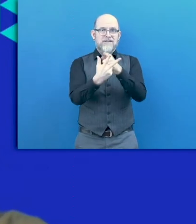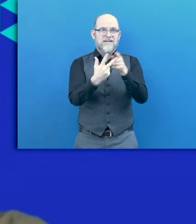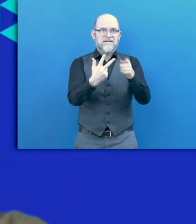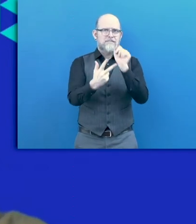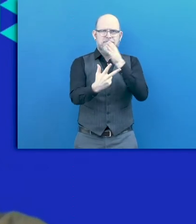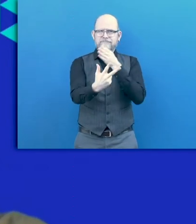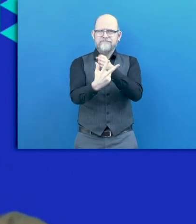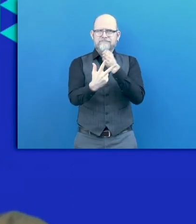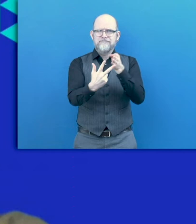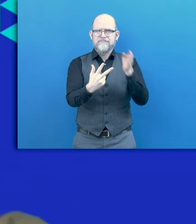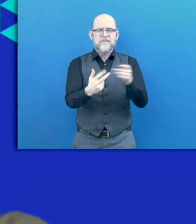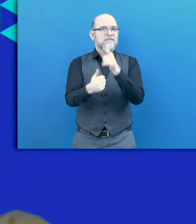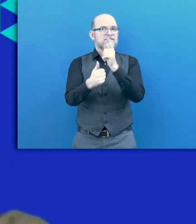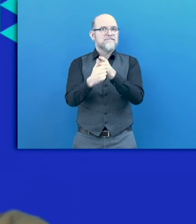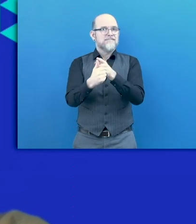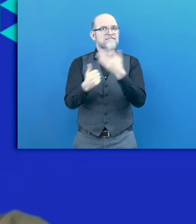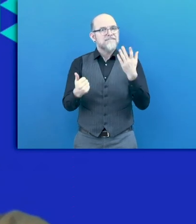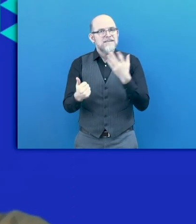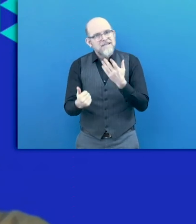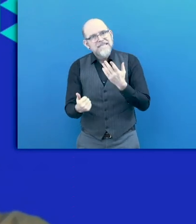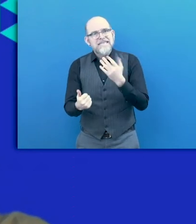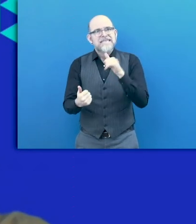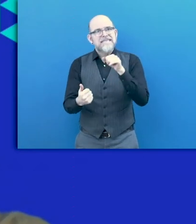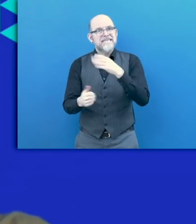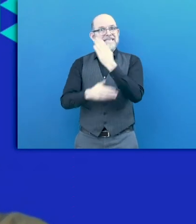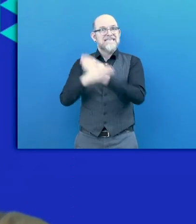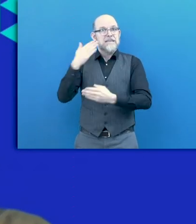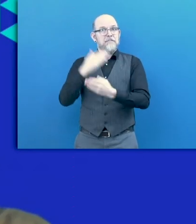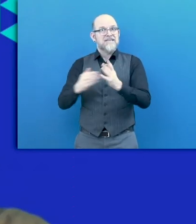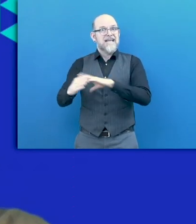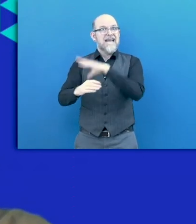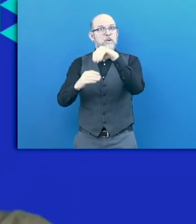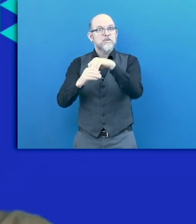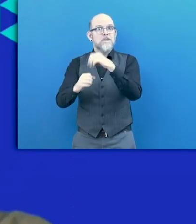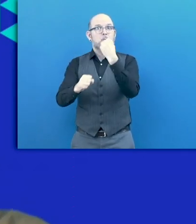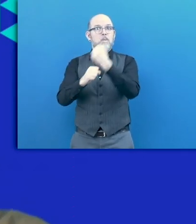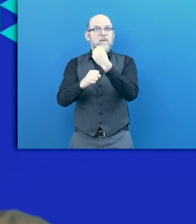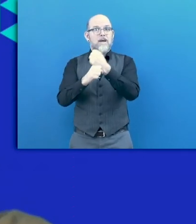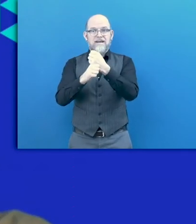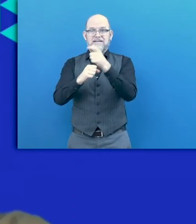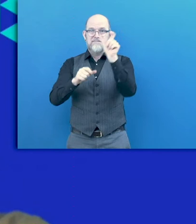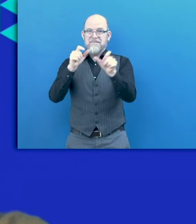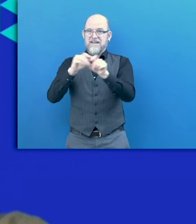On one hand, we need to have disability-inclusive, confident employers, both public and private employers. We need to have,